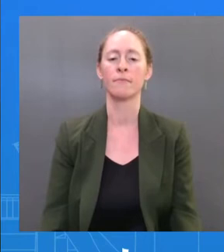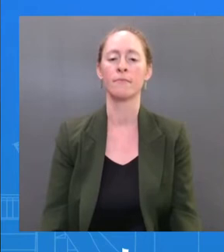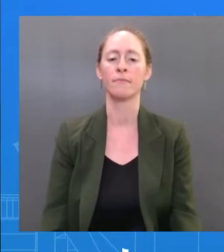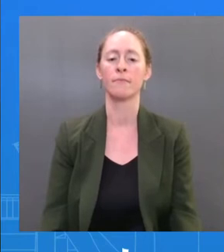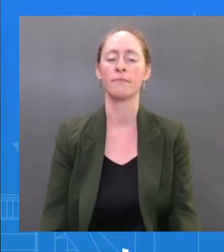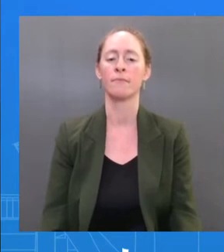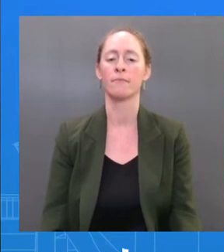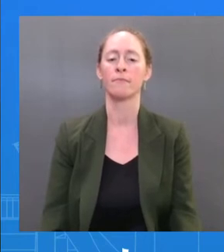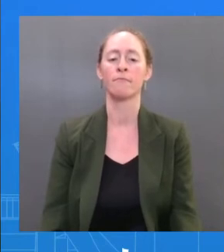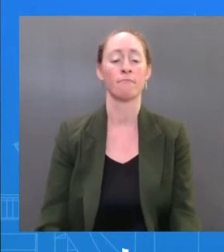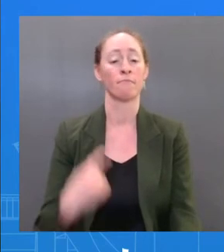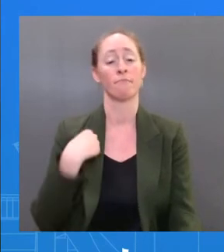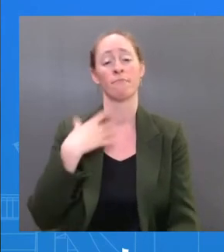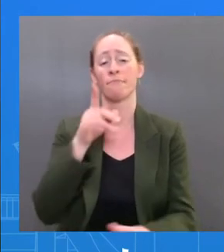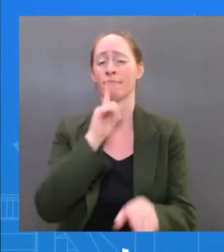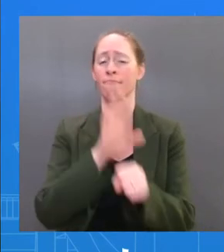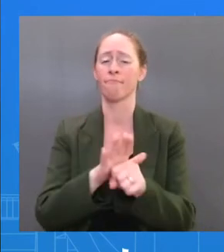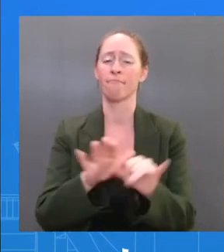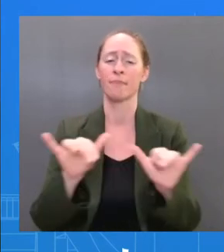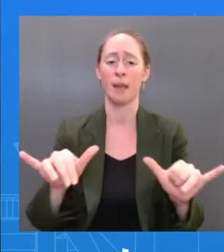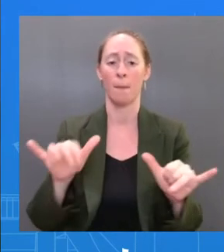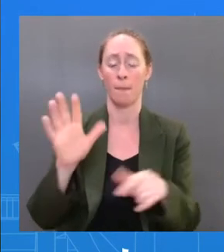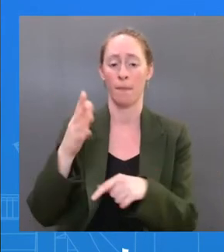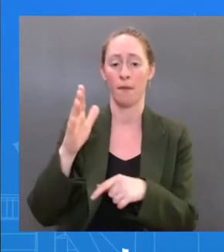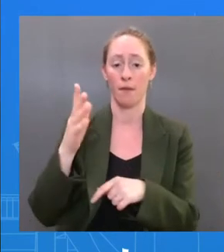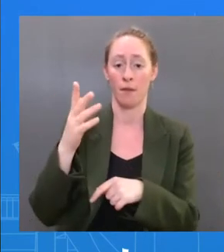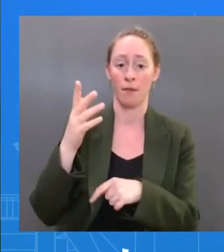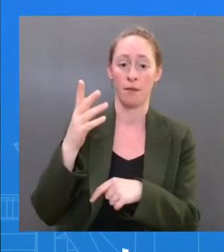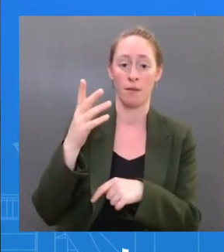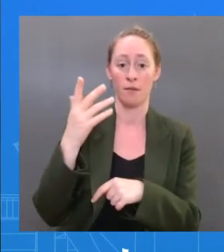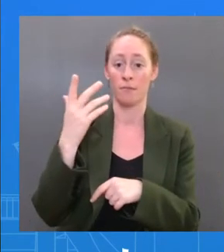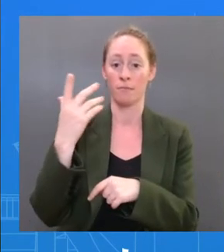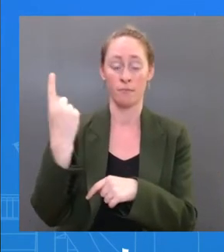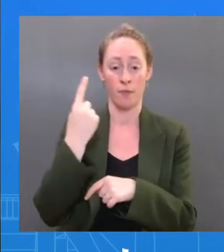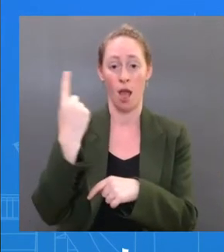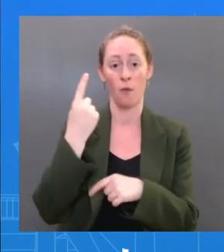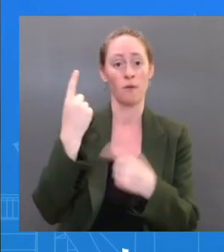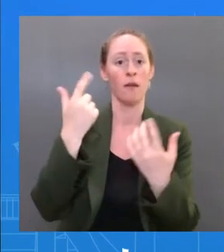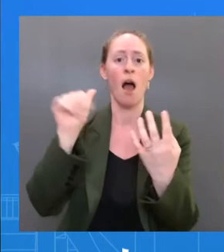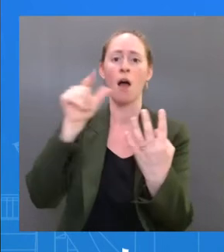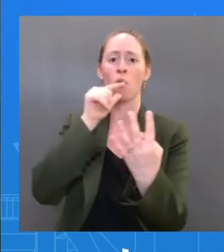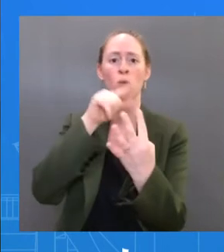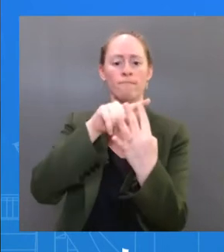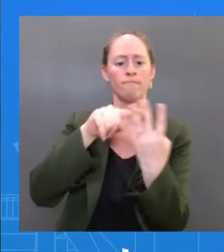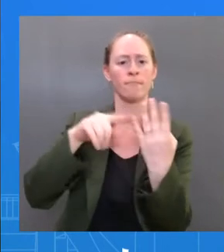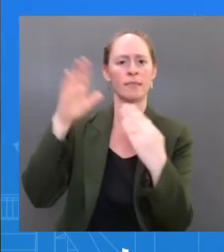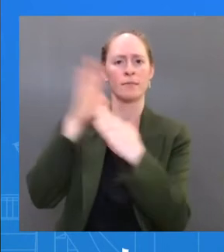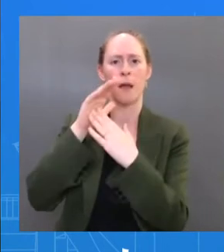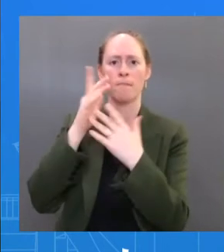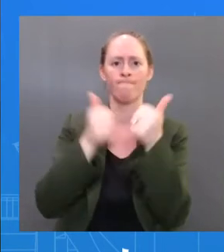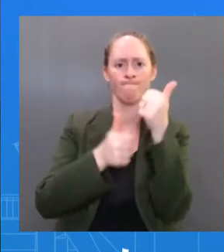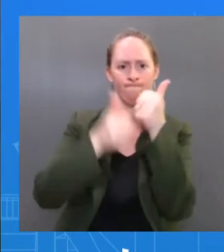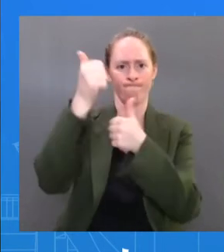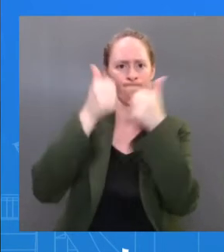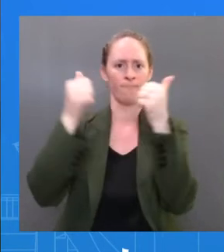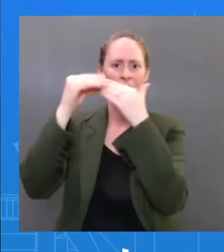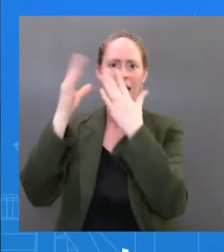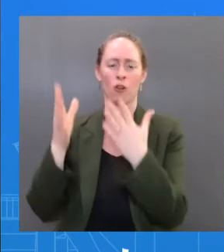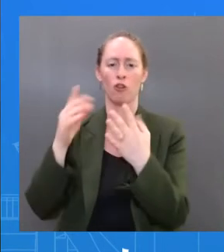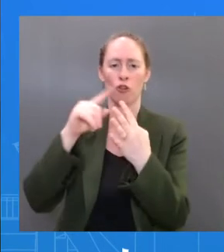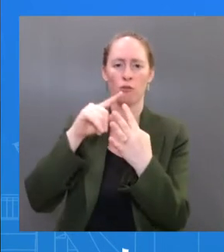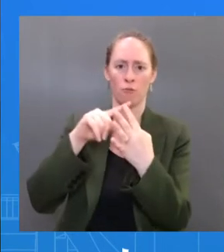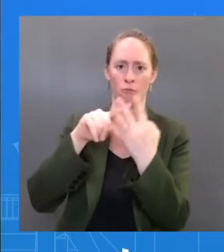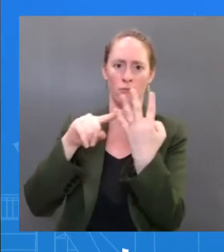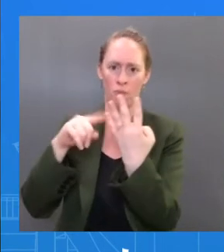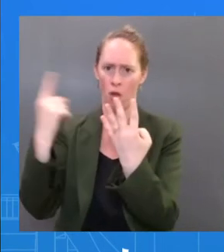contact of staff who tested positive as defined by the CDC — this is a definition by the CDC — or when he tests positive,